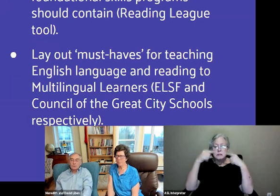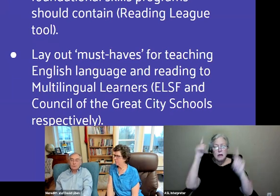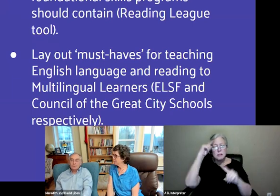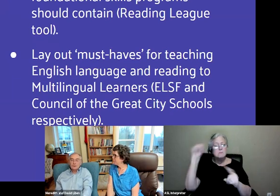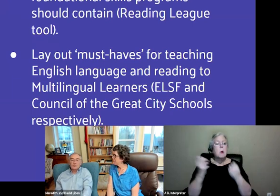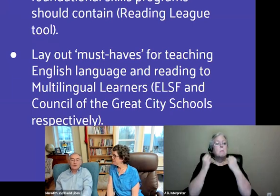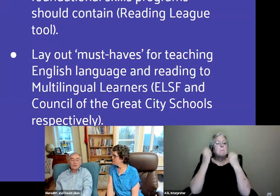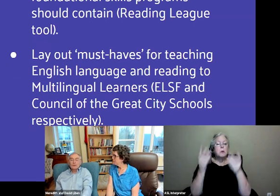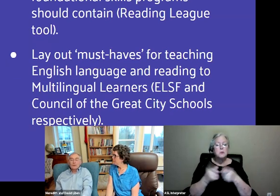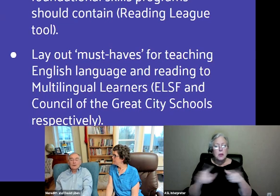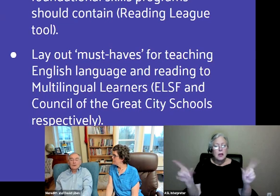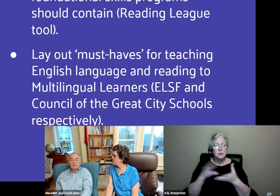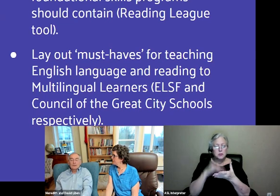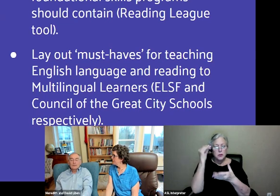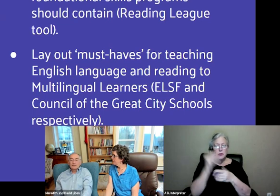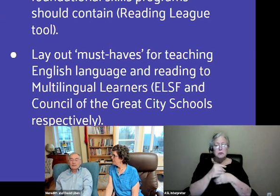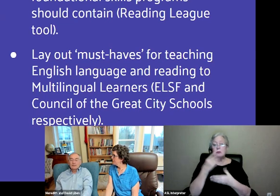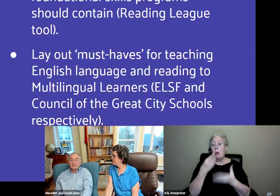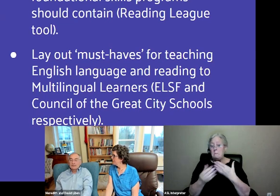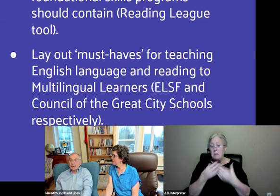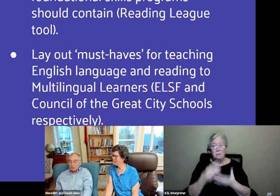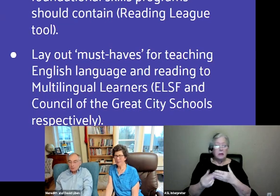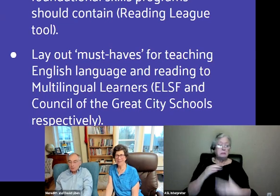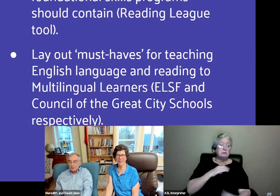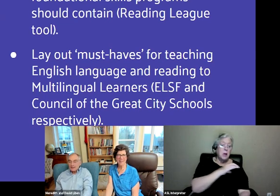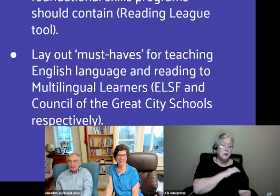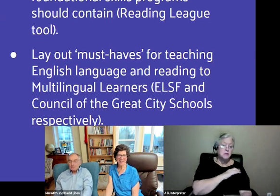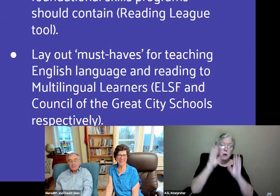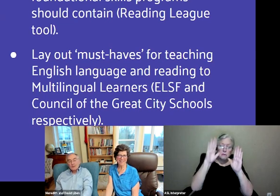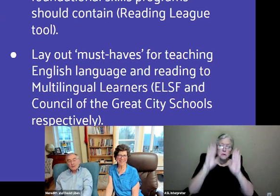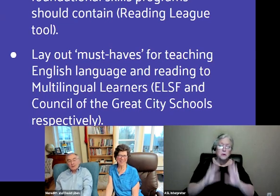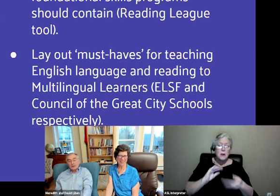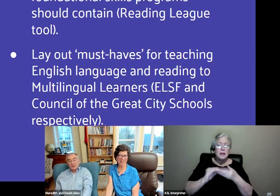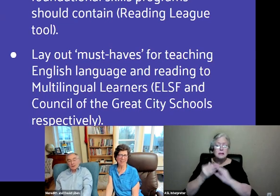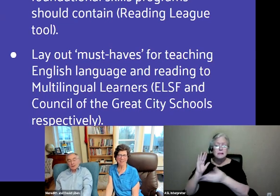City Schools also. So, I mean, and they said, we have to go through all that?